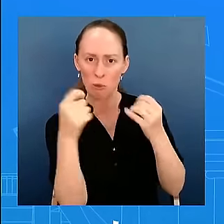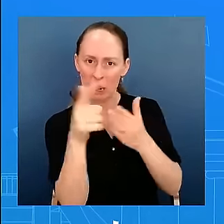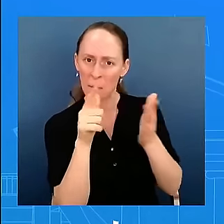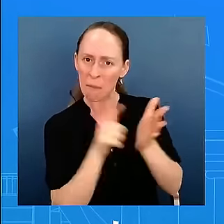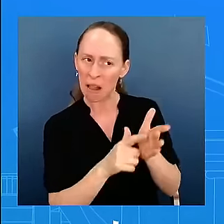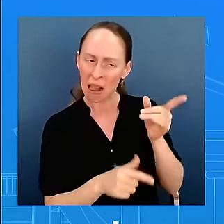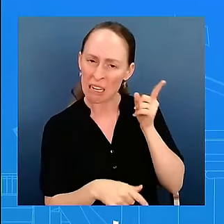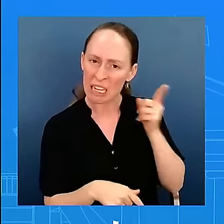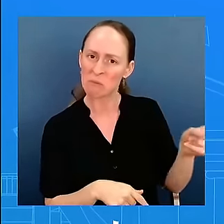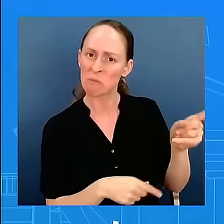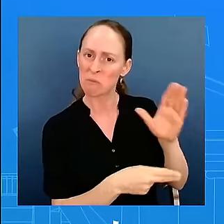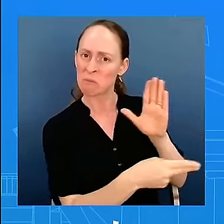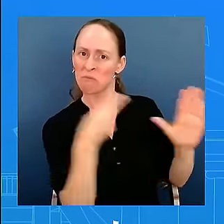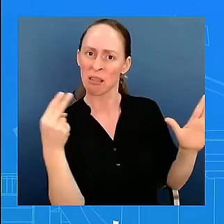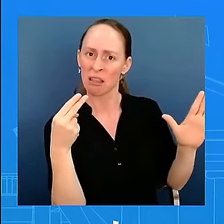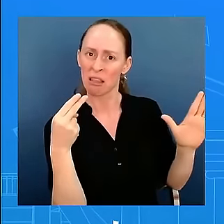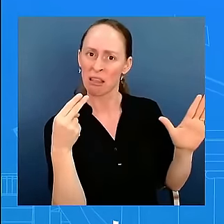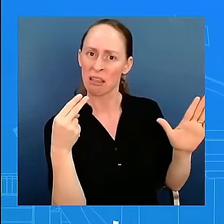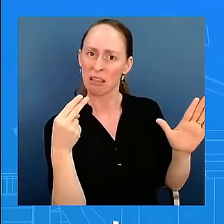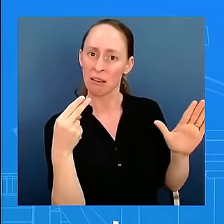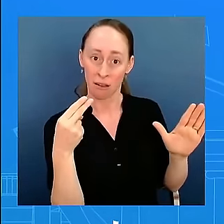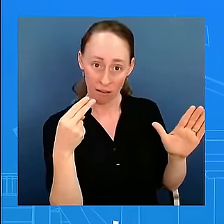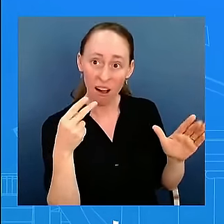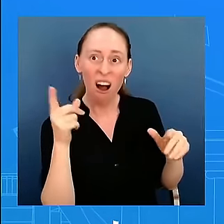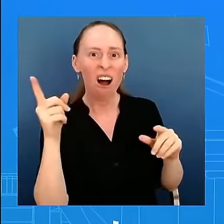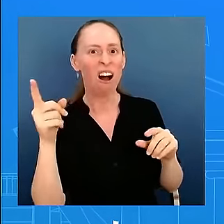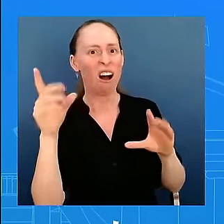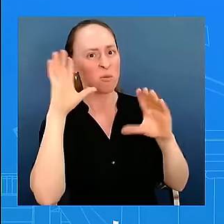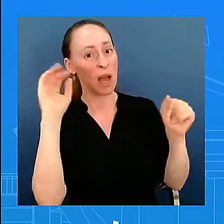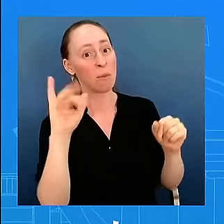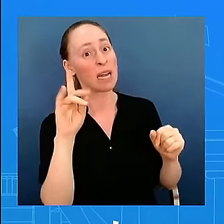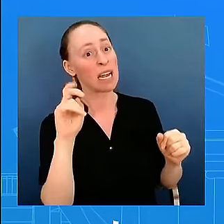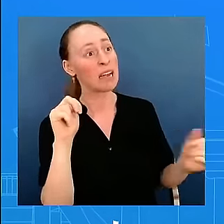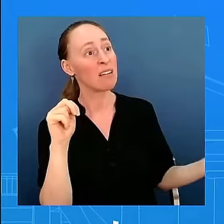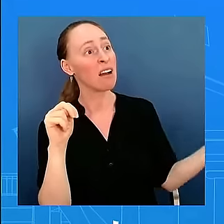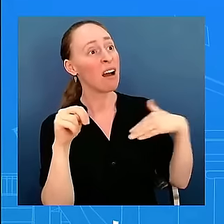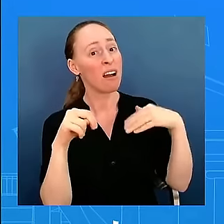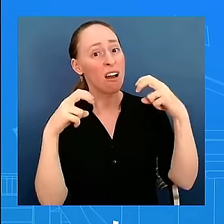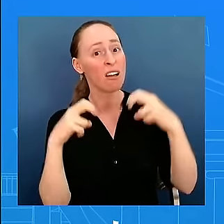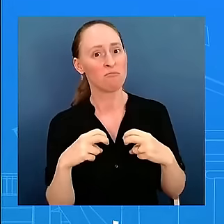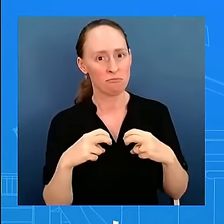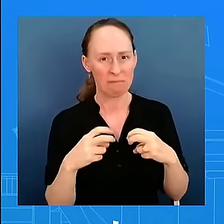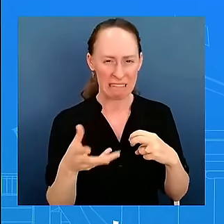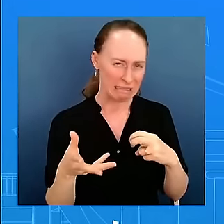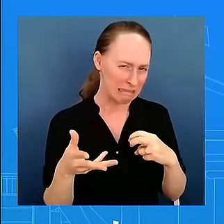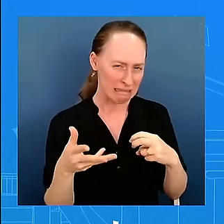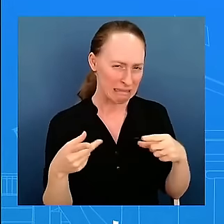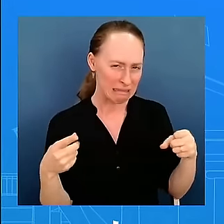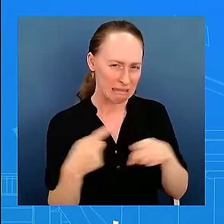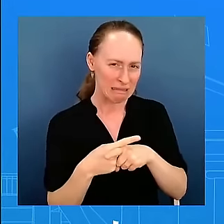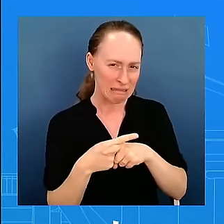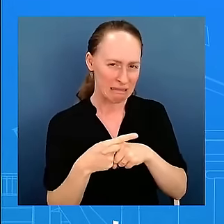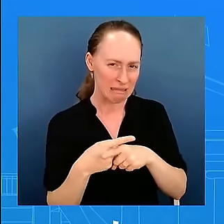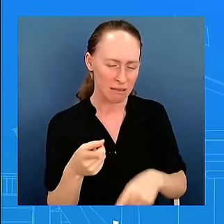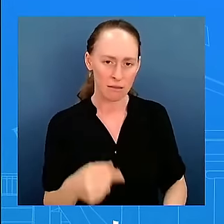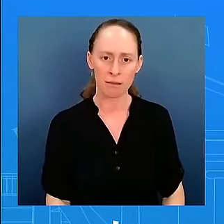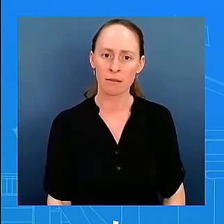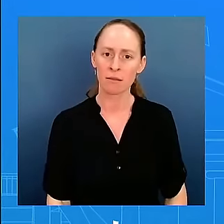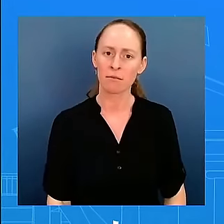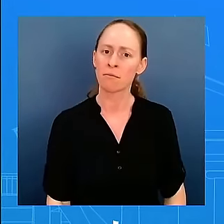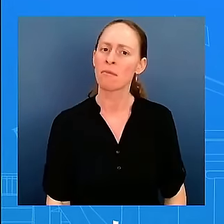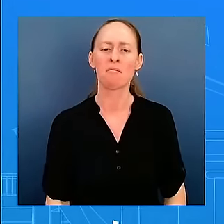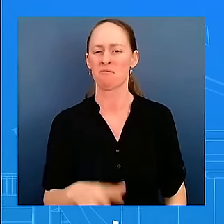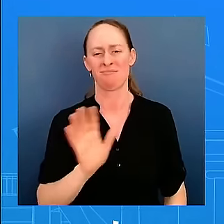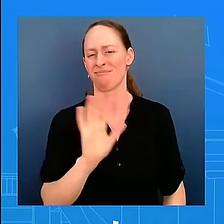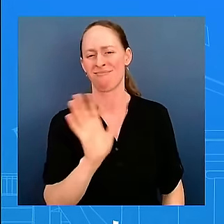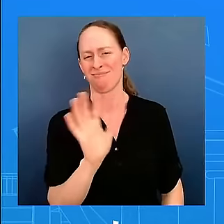But the International Criminal Court does. We don't agree and as we've said before, we don't find the ICC's